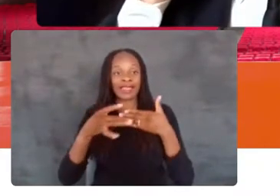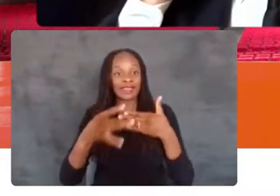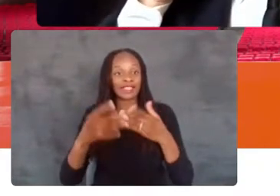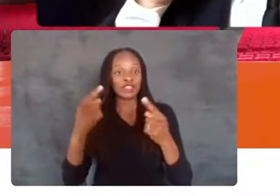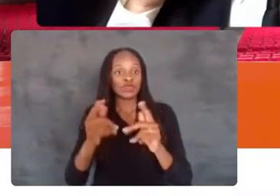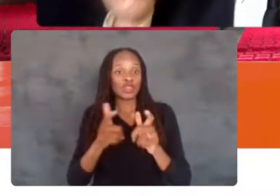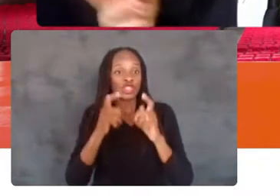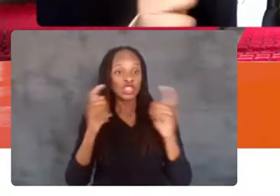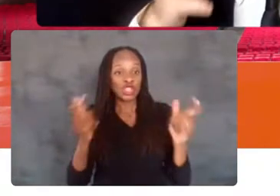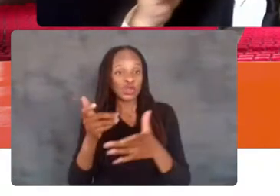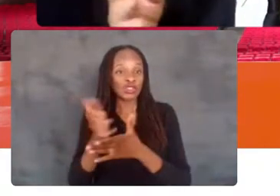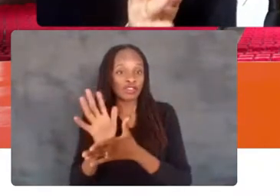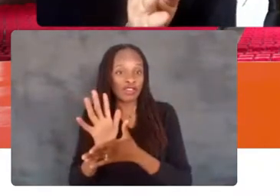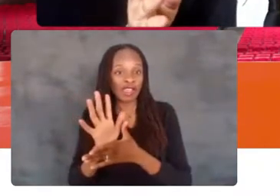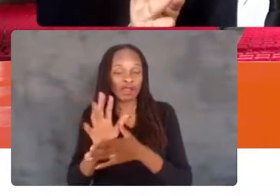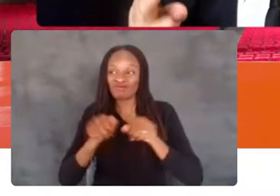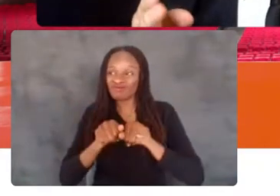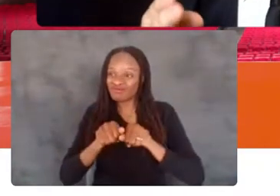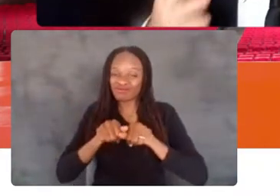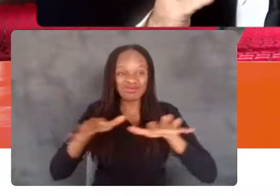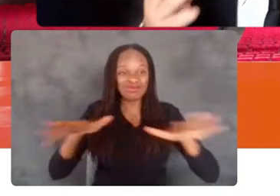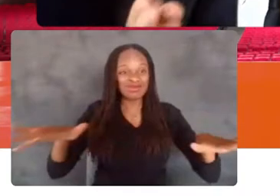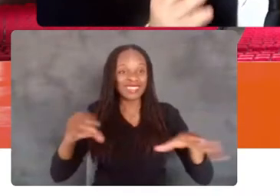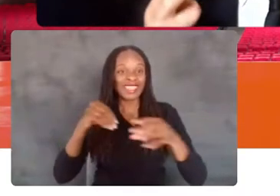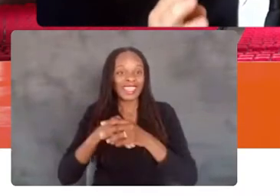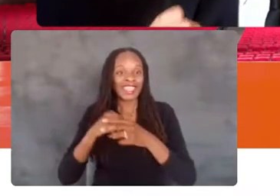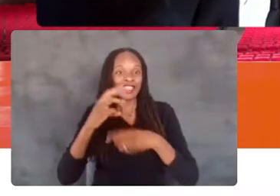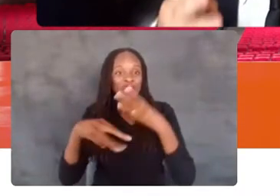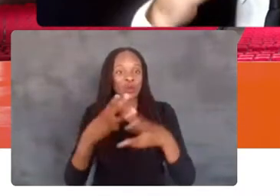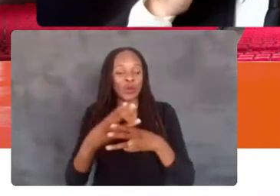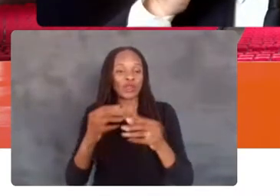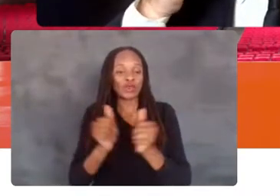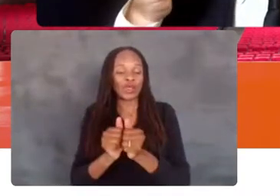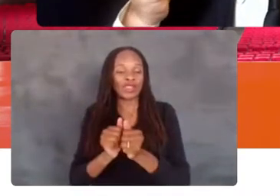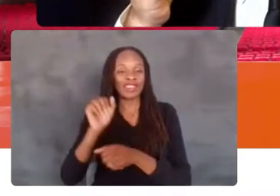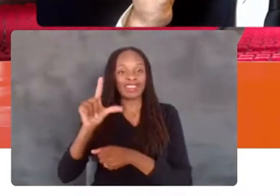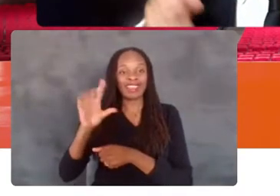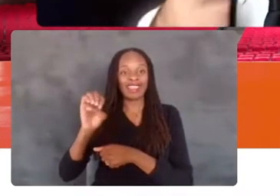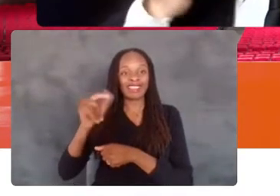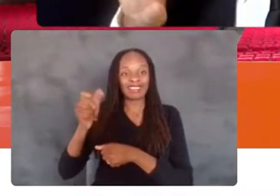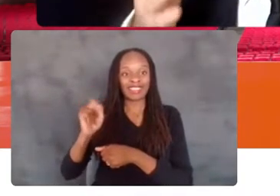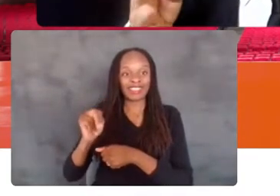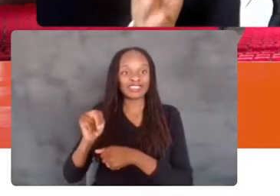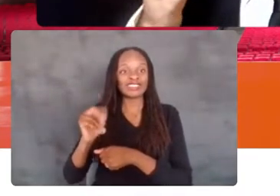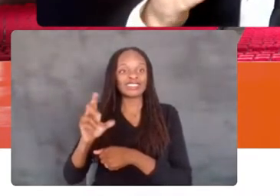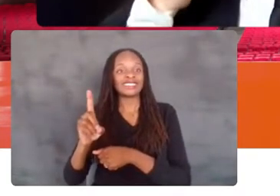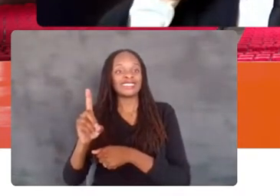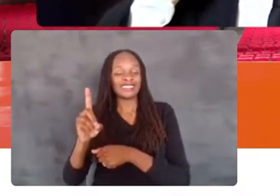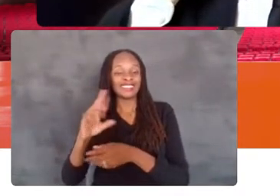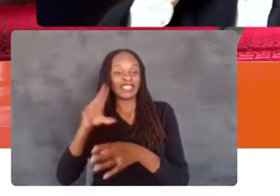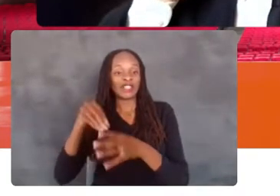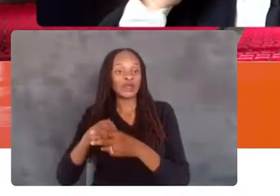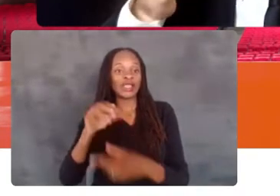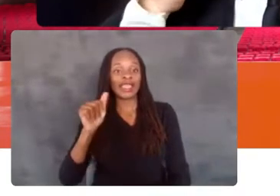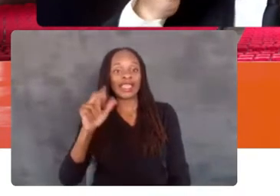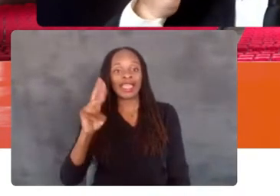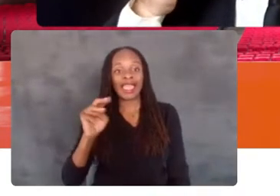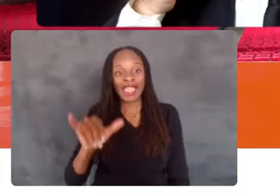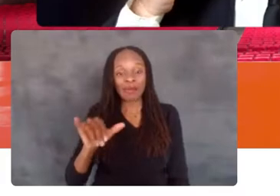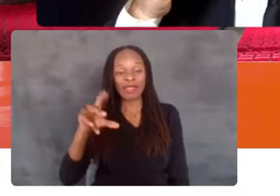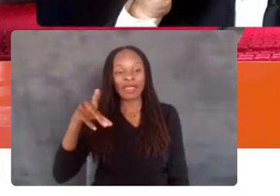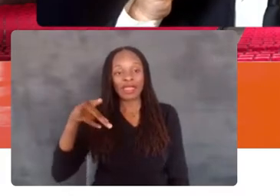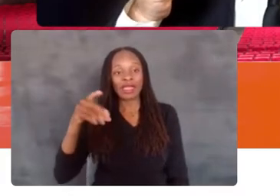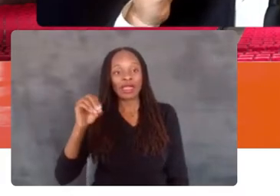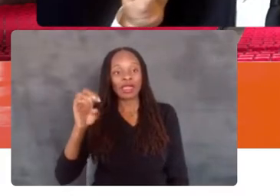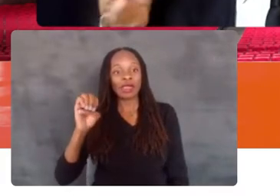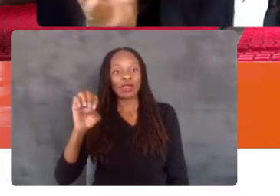film, which is distributed around the world with such a legend, including Amy Poehler, it's truly amazing